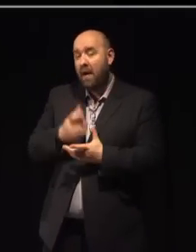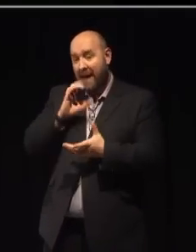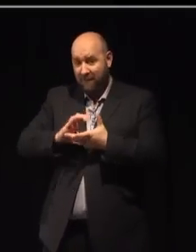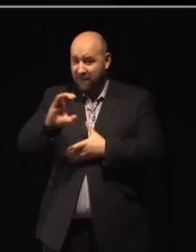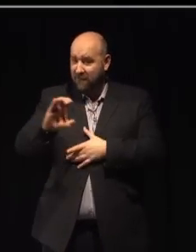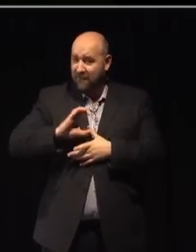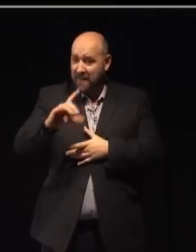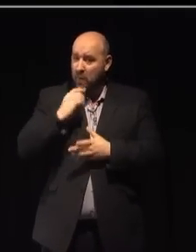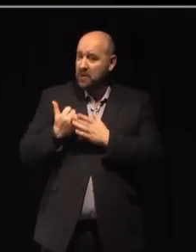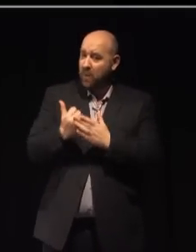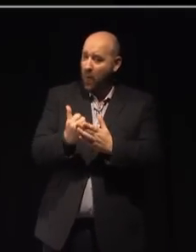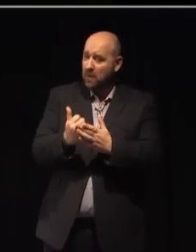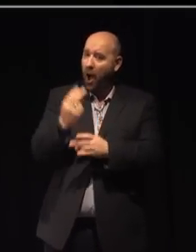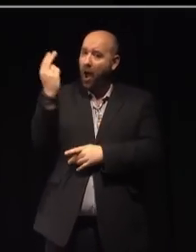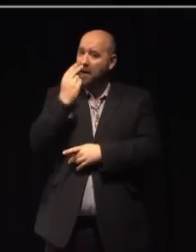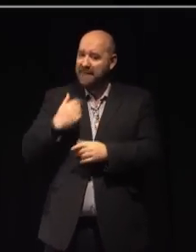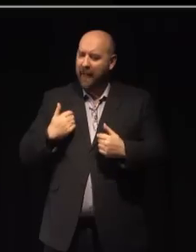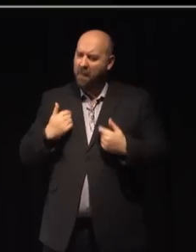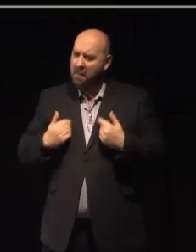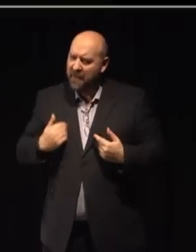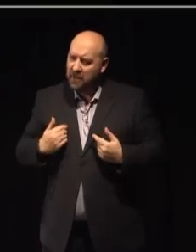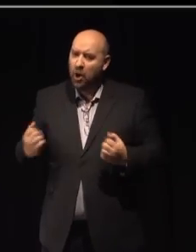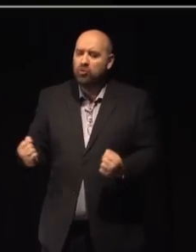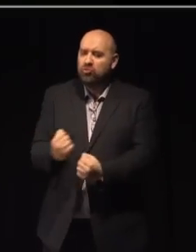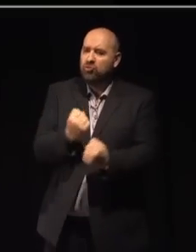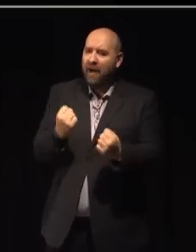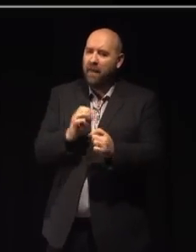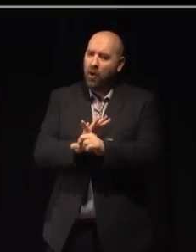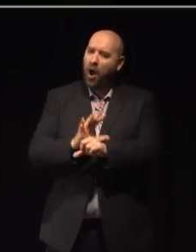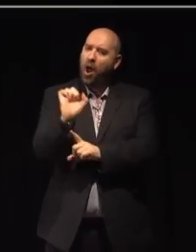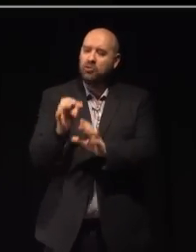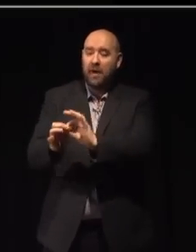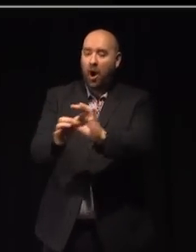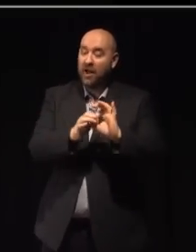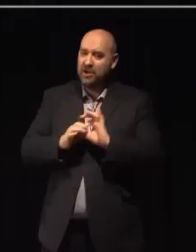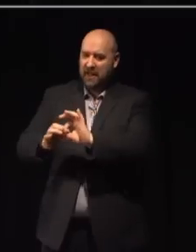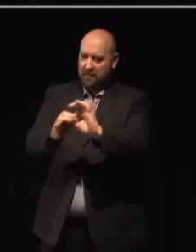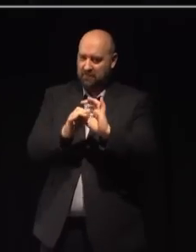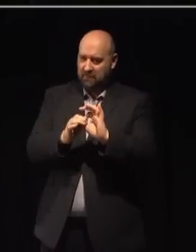support artistic ambition, strengthen the cultural ecology, and enrich our communities.